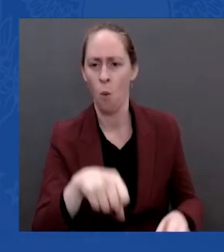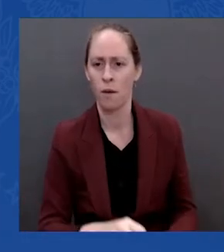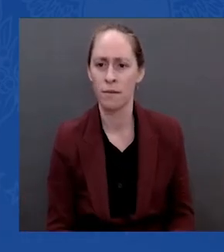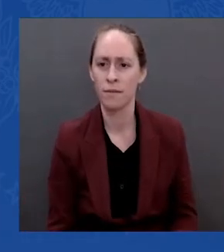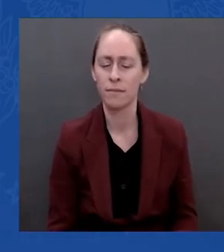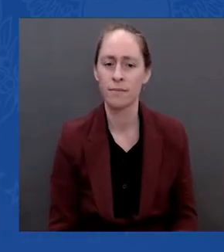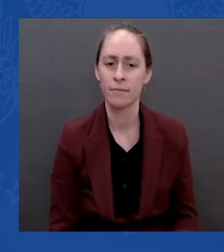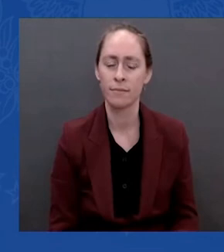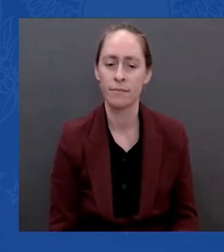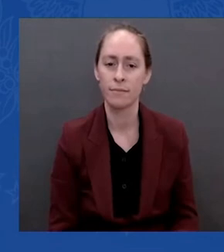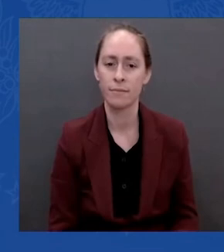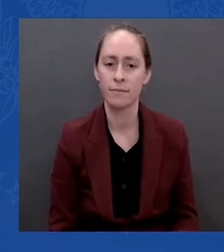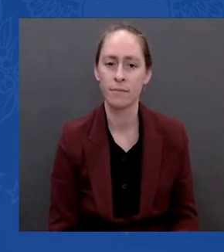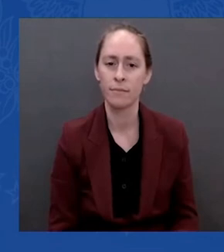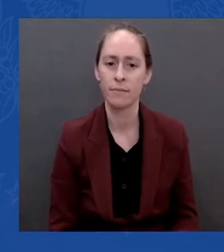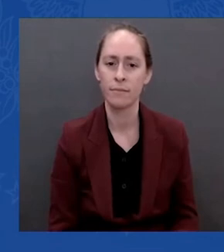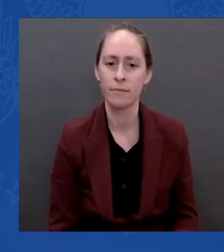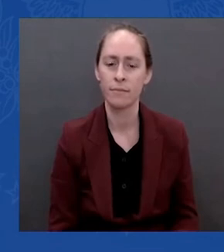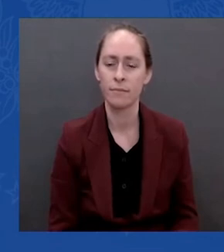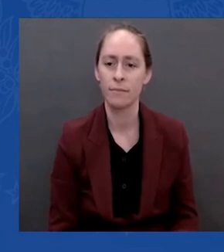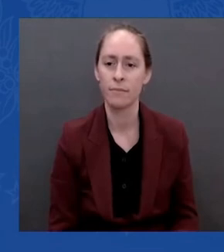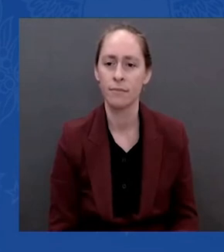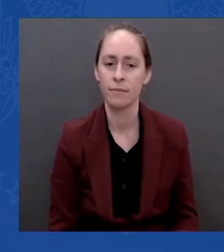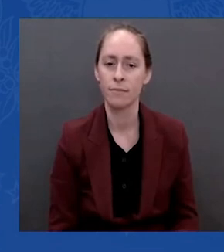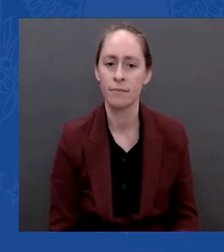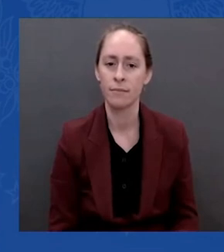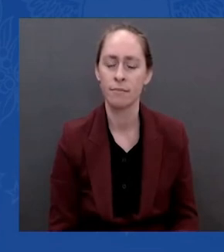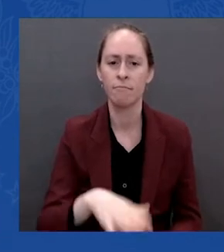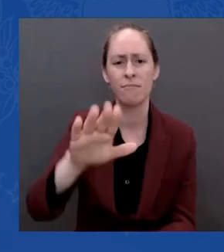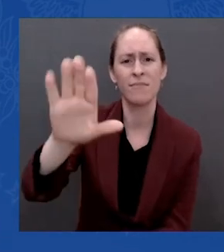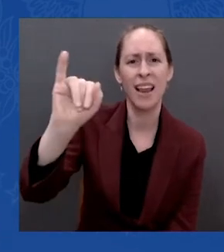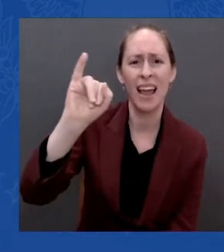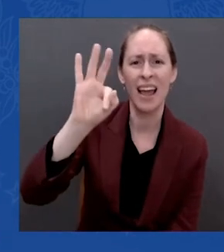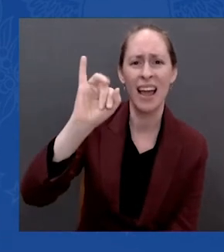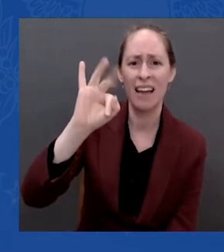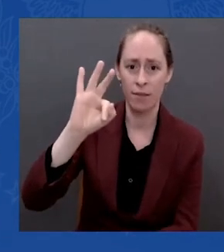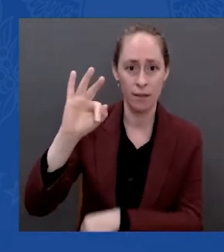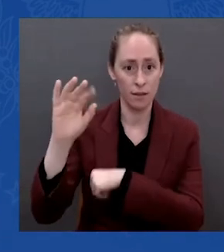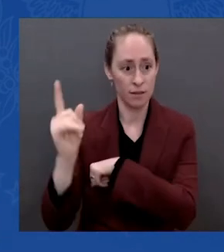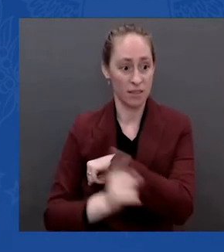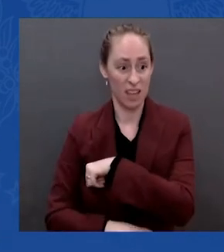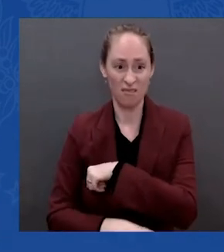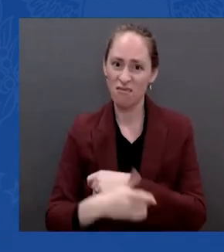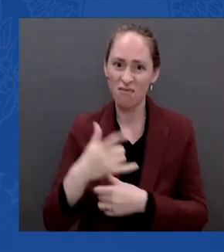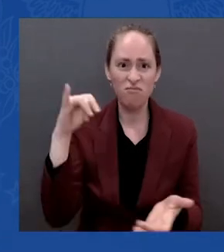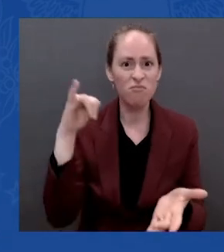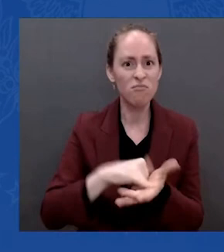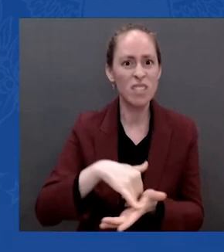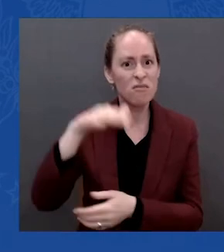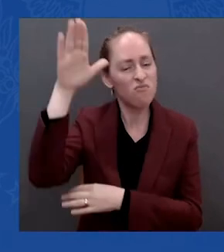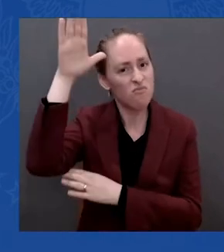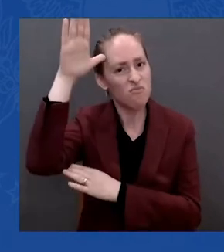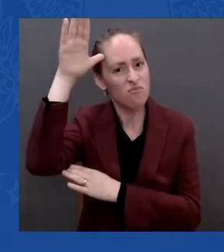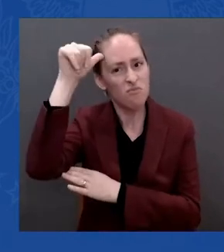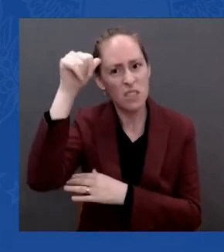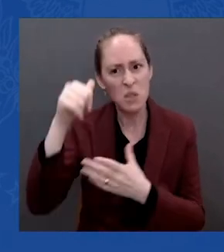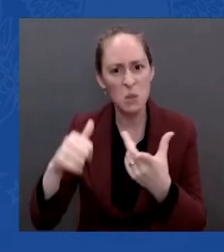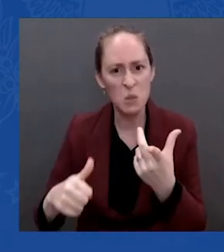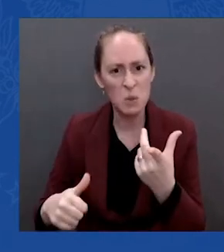If sanctions cannot stop President Putin, what penalty can? I didn't say sanctions couldn't stop him.